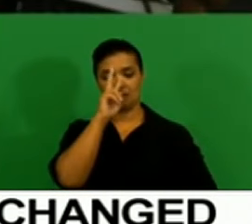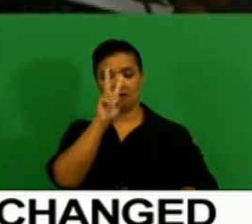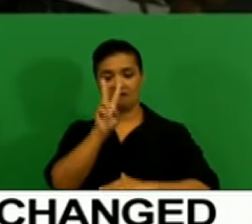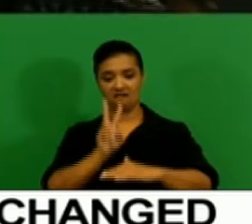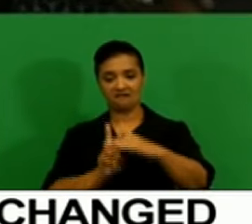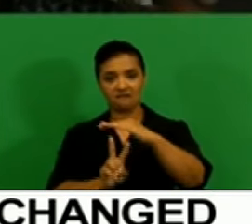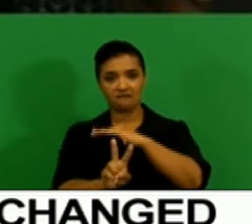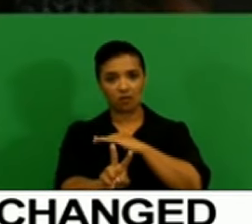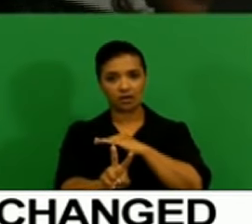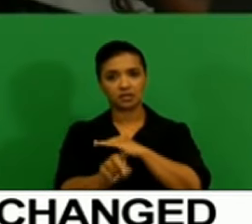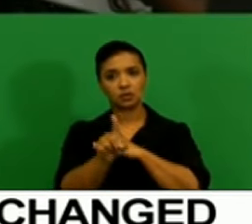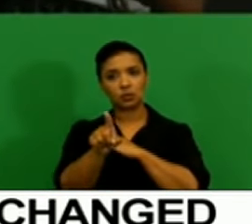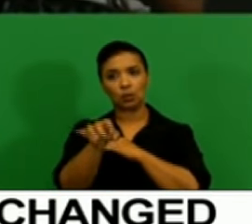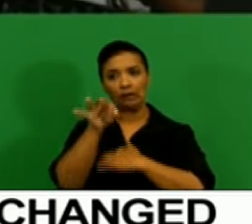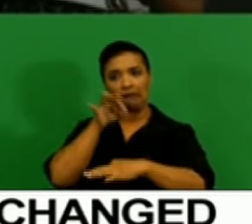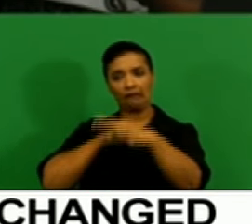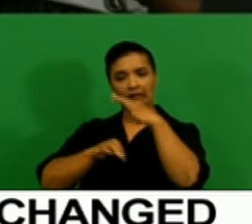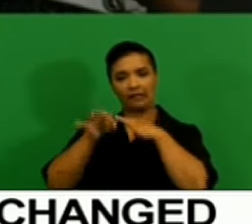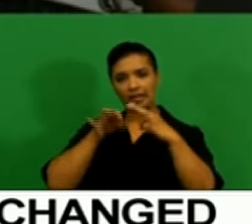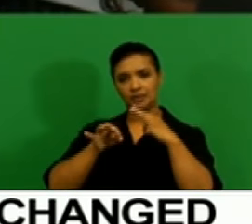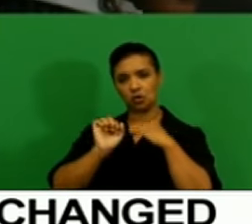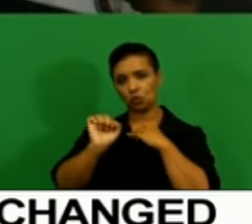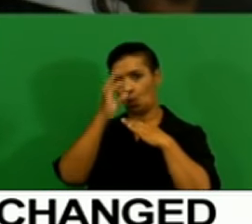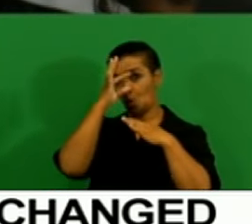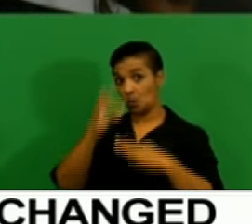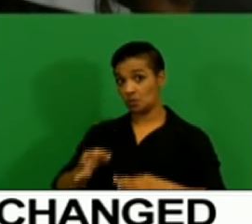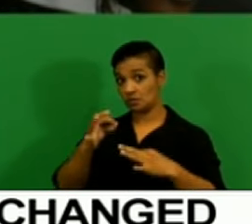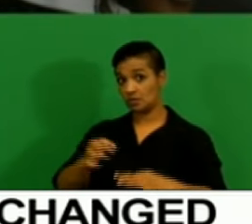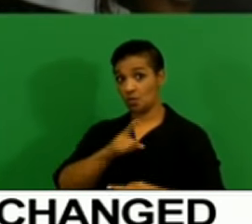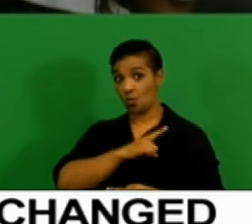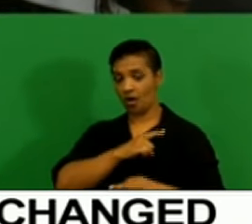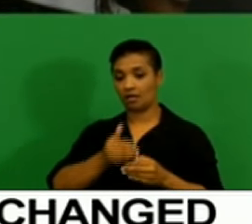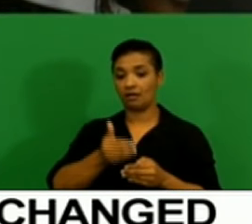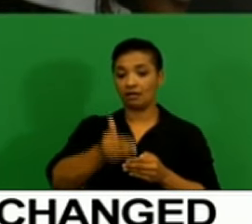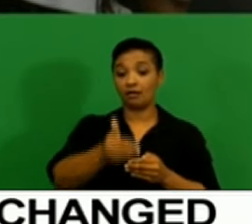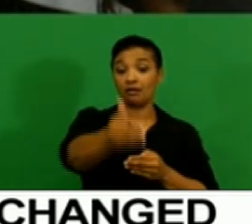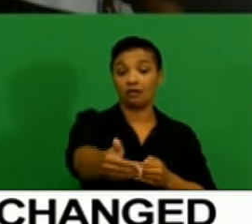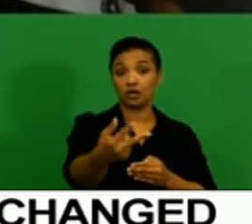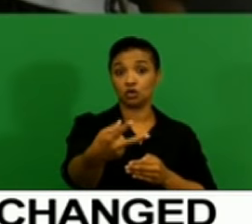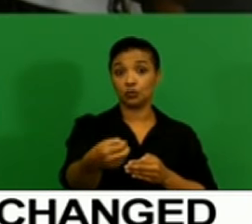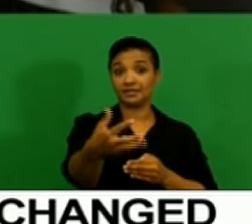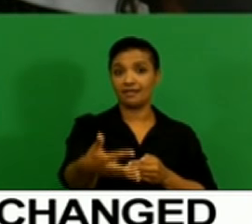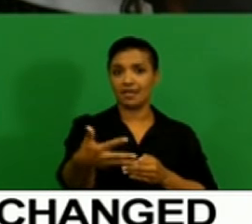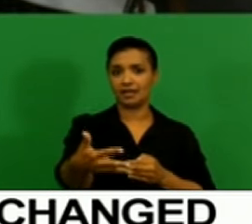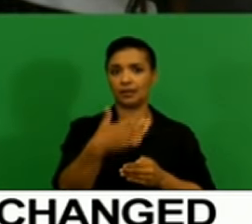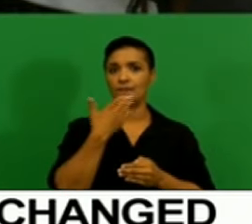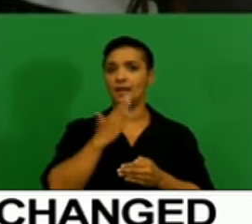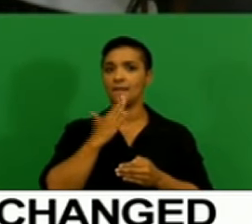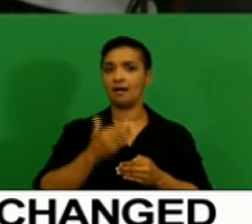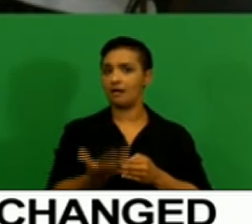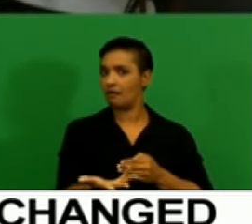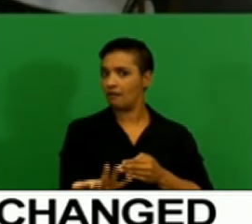explain to us why you felt the need to do that since we don't have 2019 forecasts? And then,